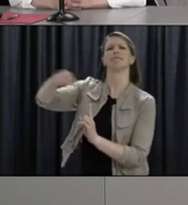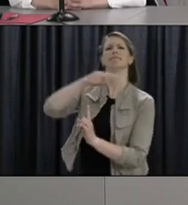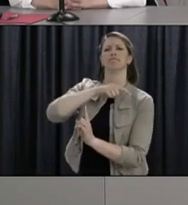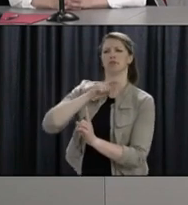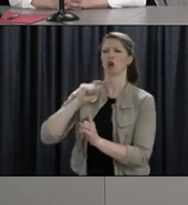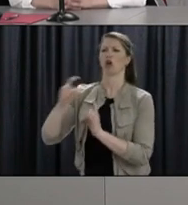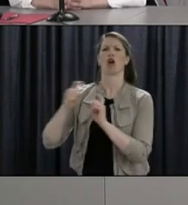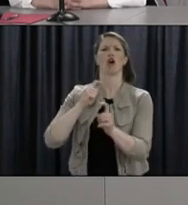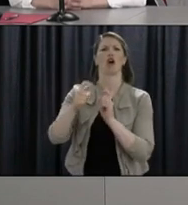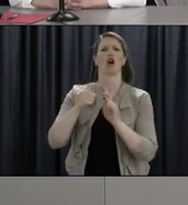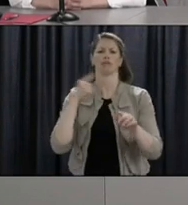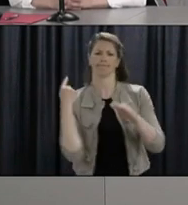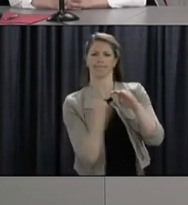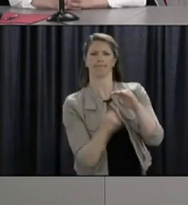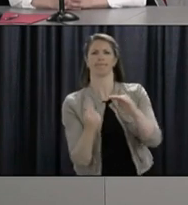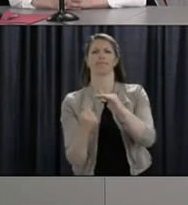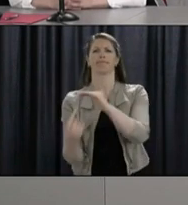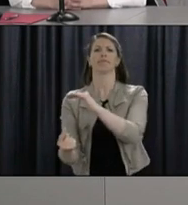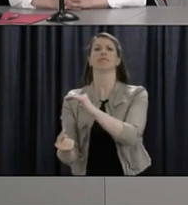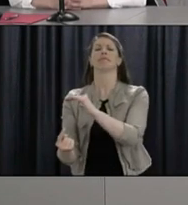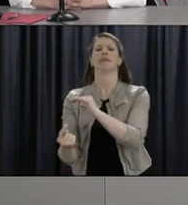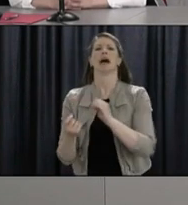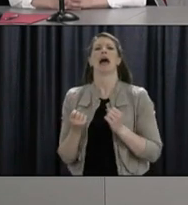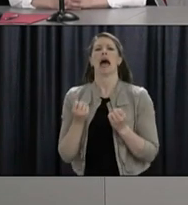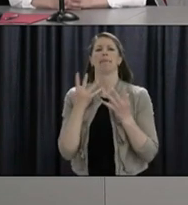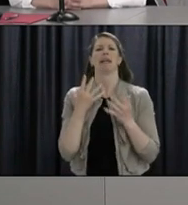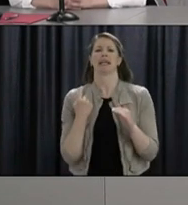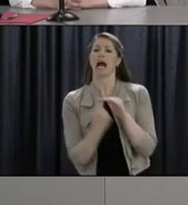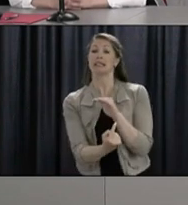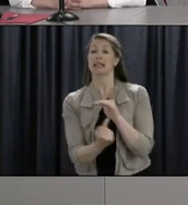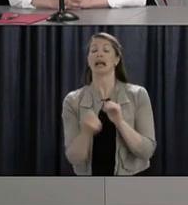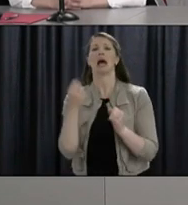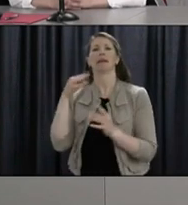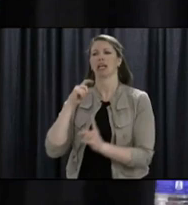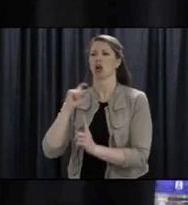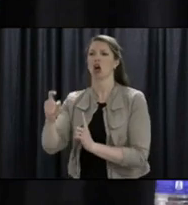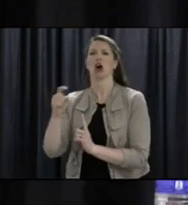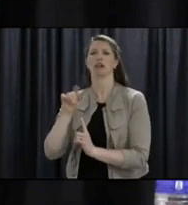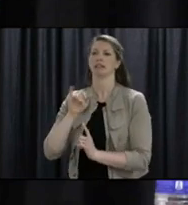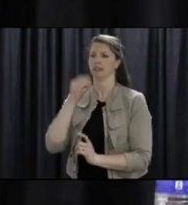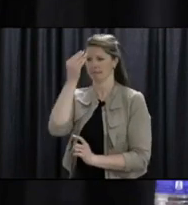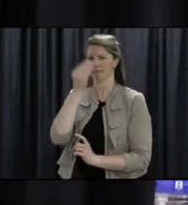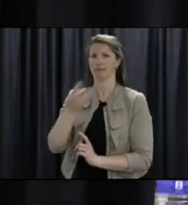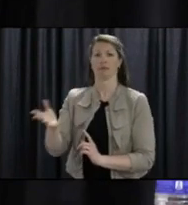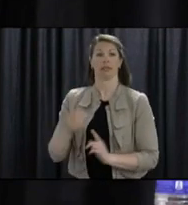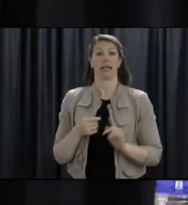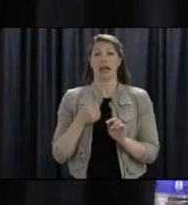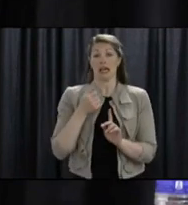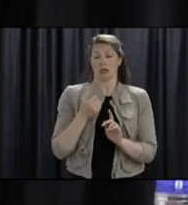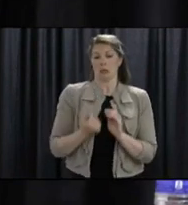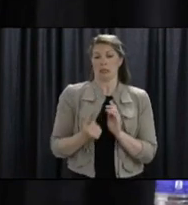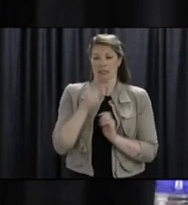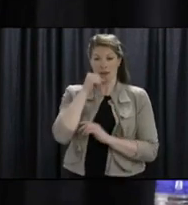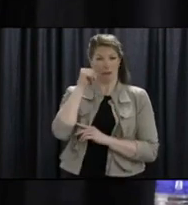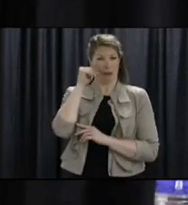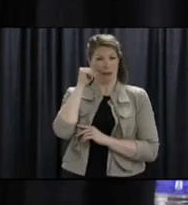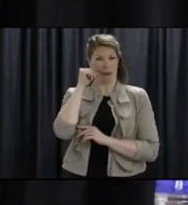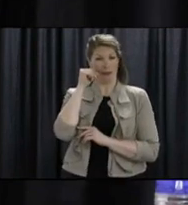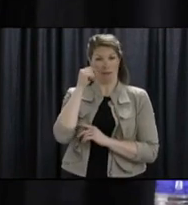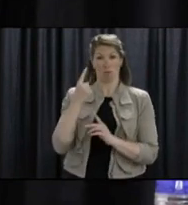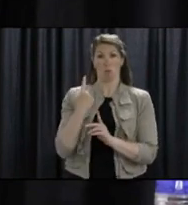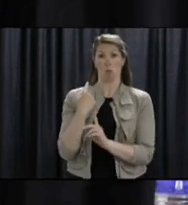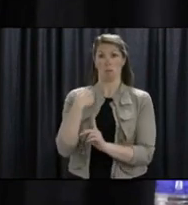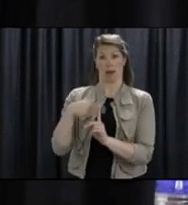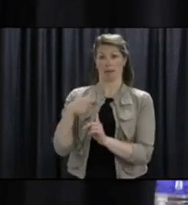currently self-isolating because of this new case? So this new case has been self-isolating since they